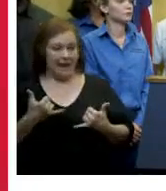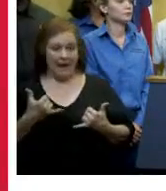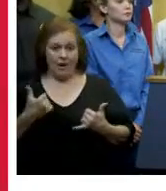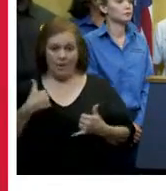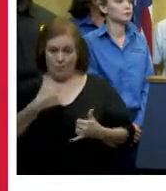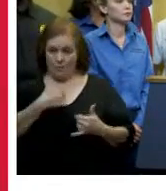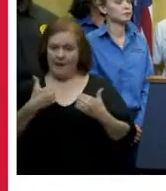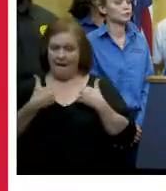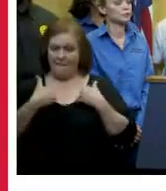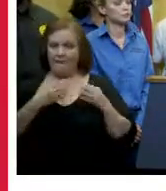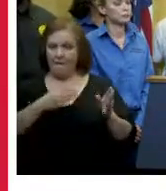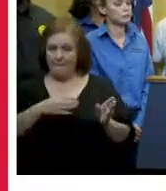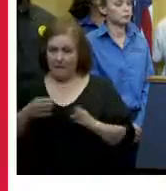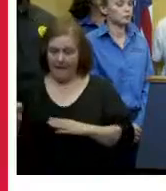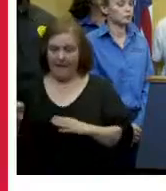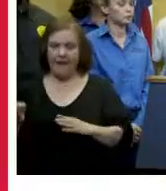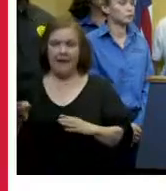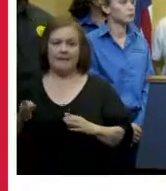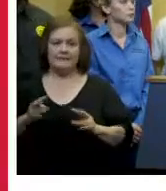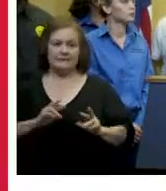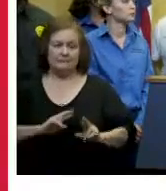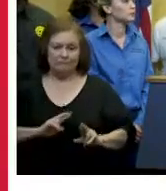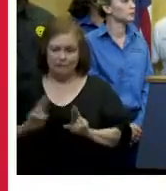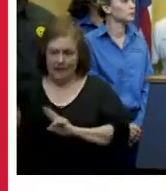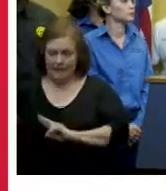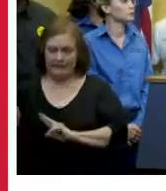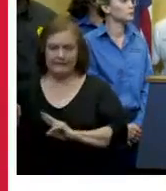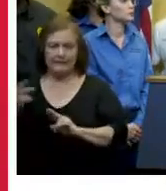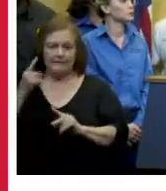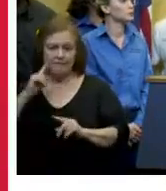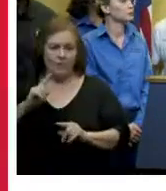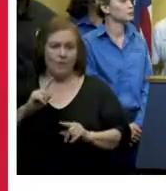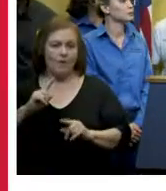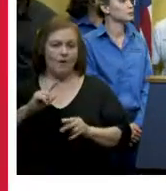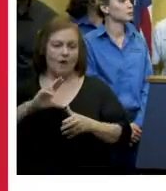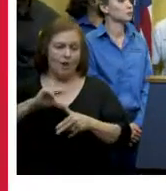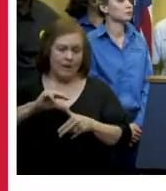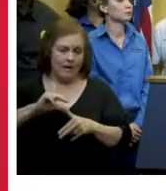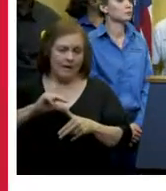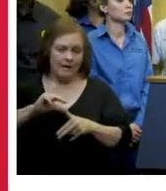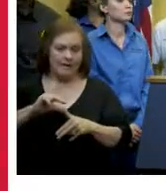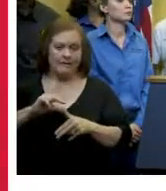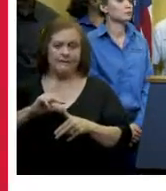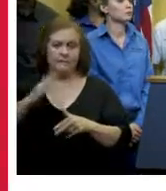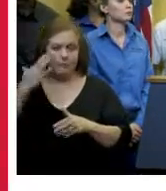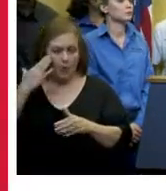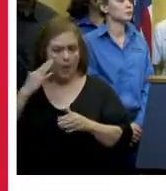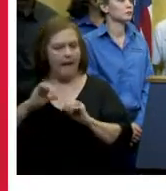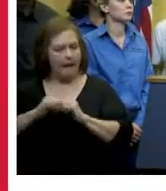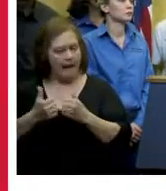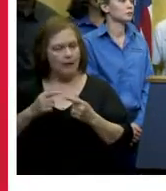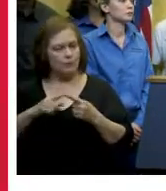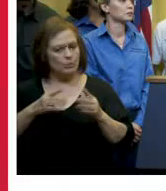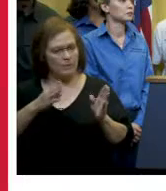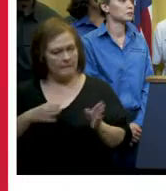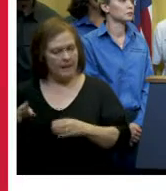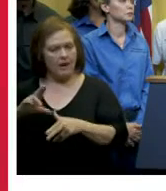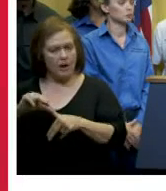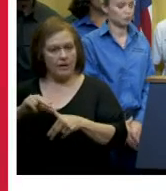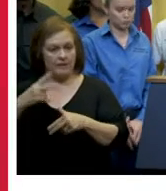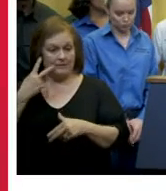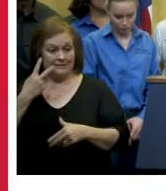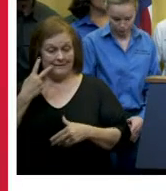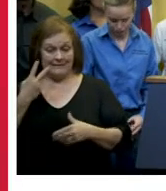plan in place to respond to a hurricane and to prepare for one and what you see now is a